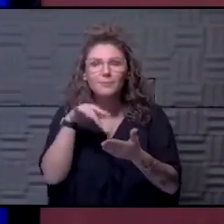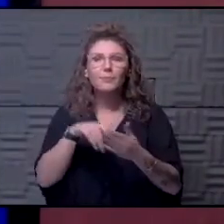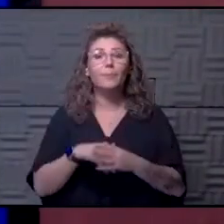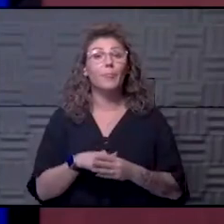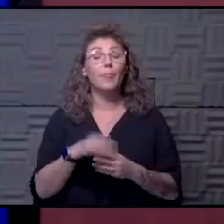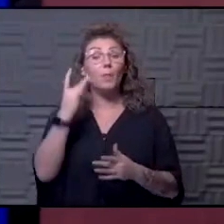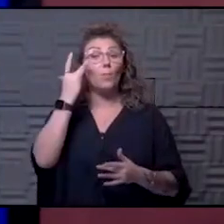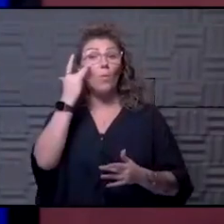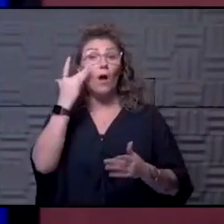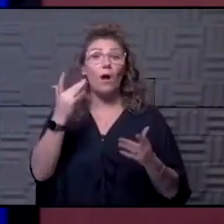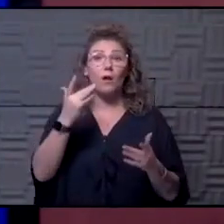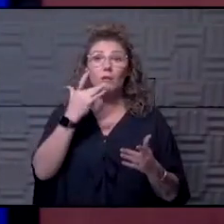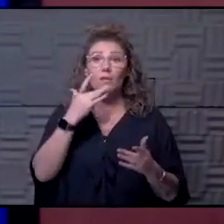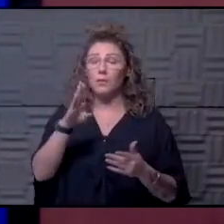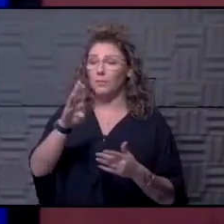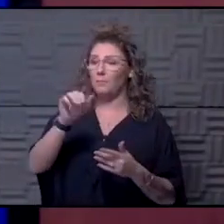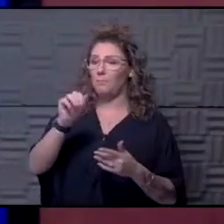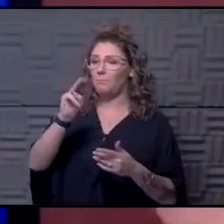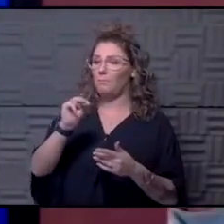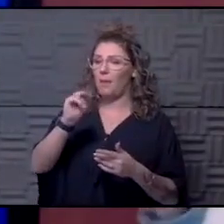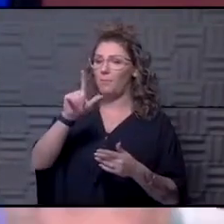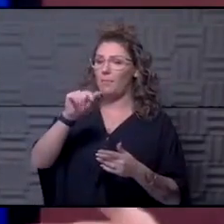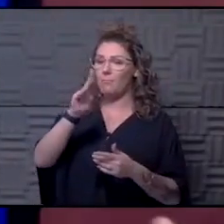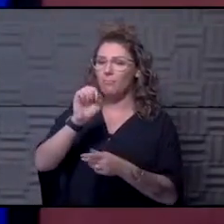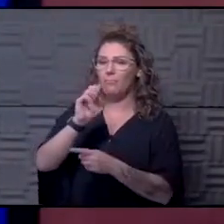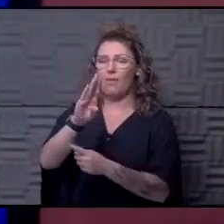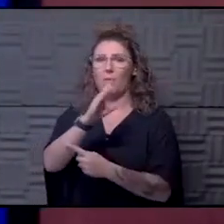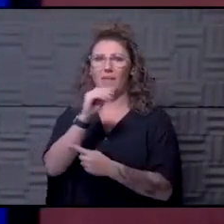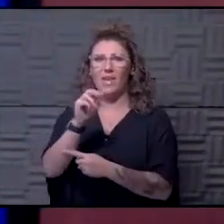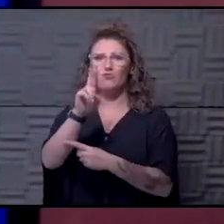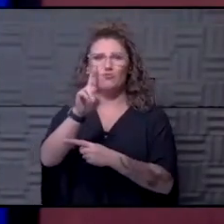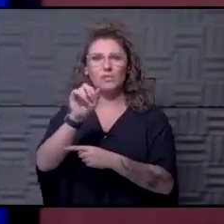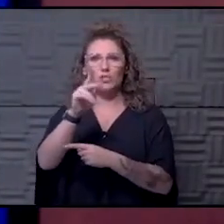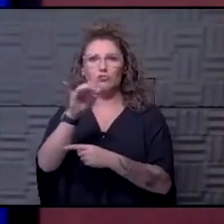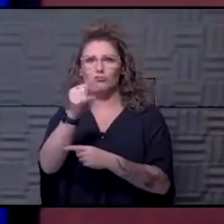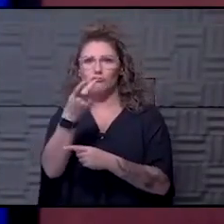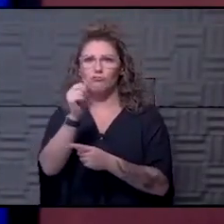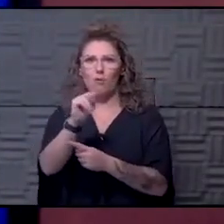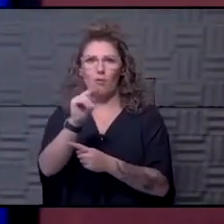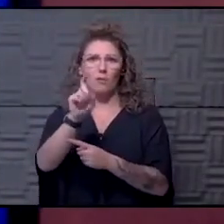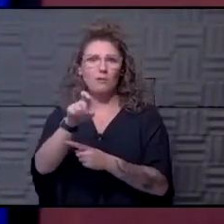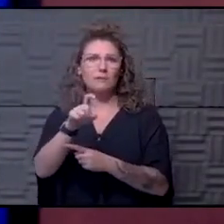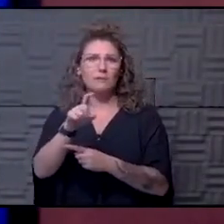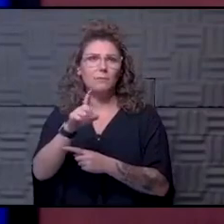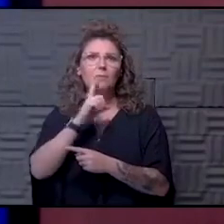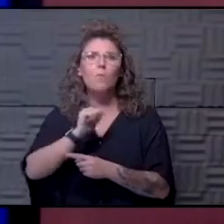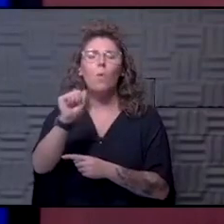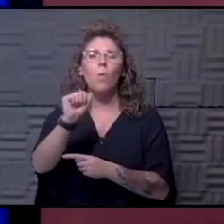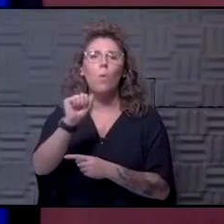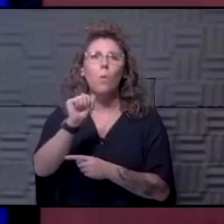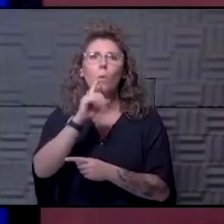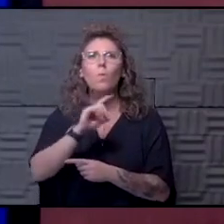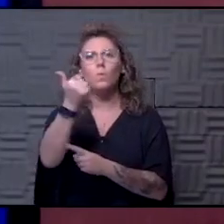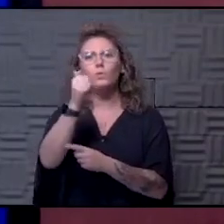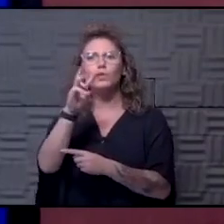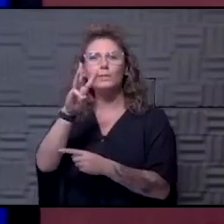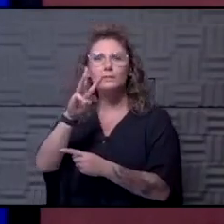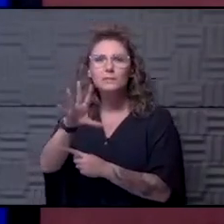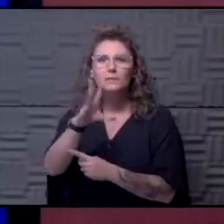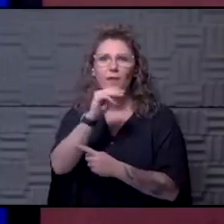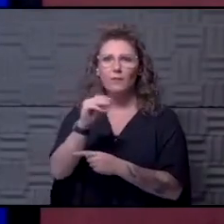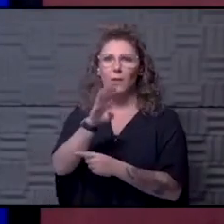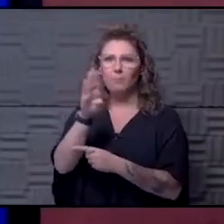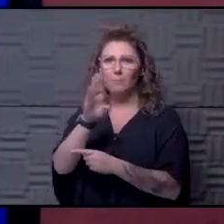Because right now, I think the BAMLAN medication and the Regeneron product are you have to be 65 and older or have a BMI of over 35 and some